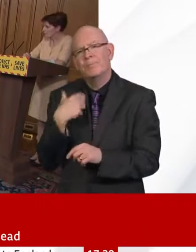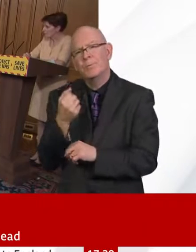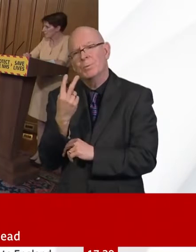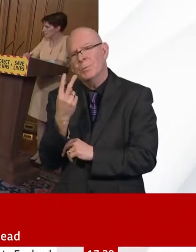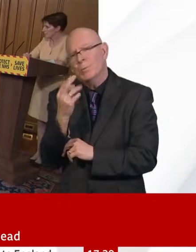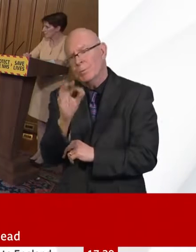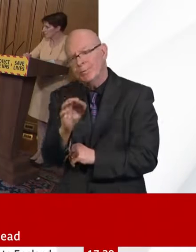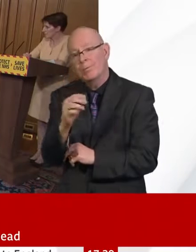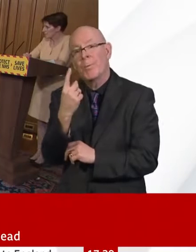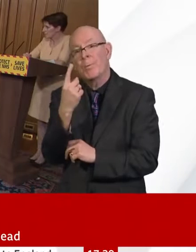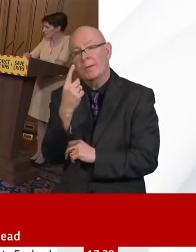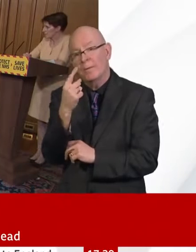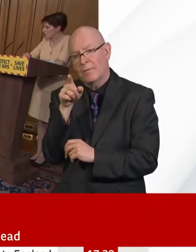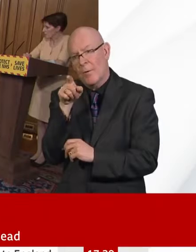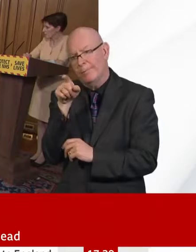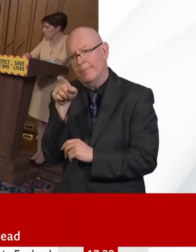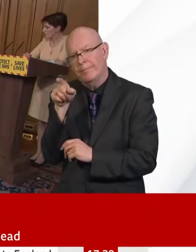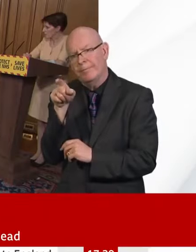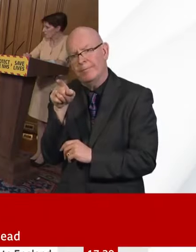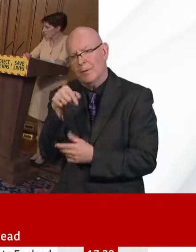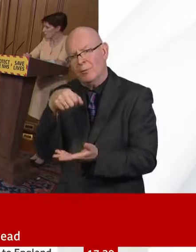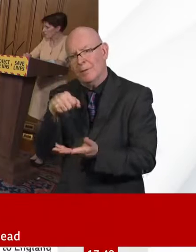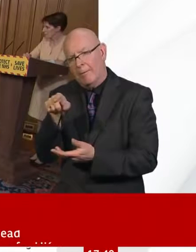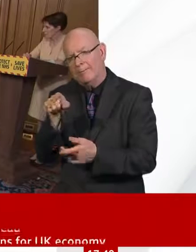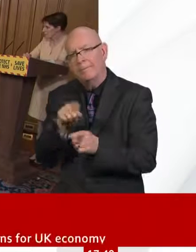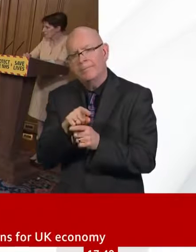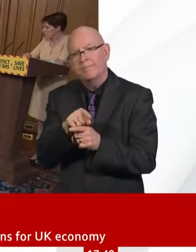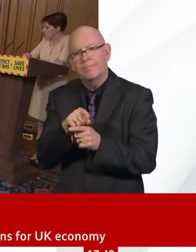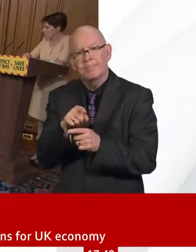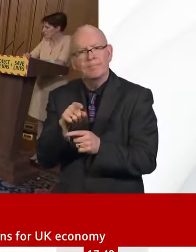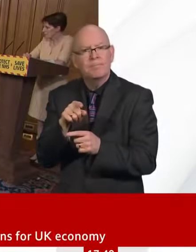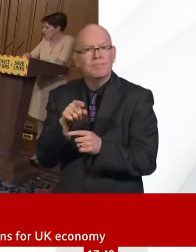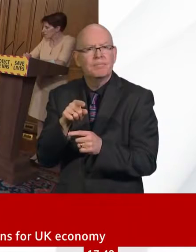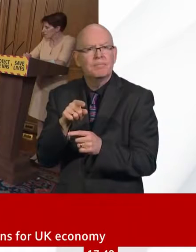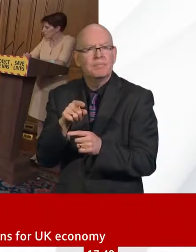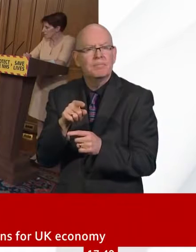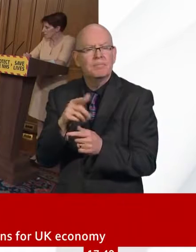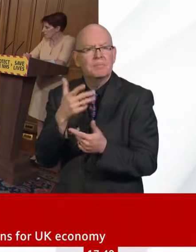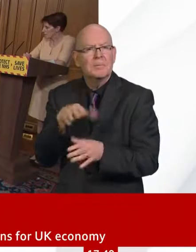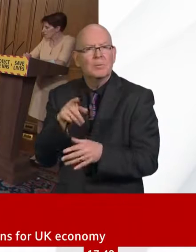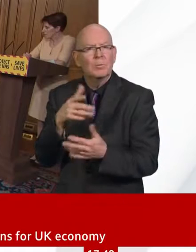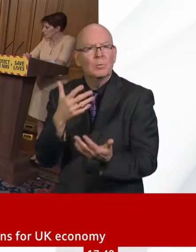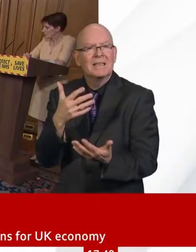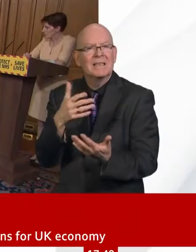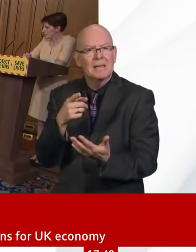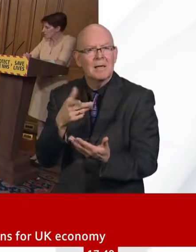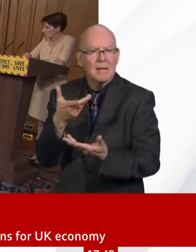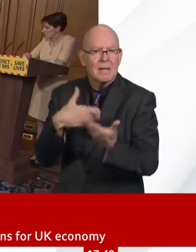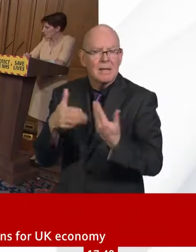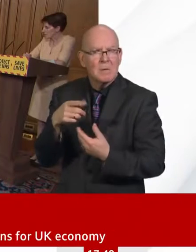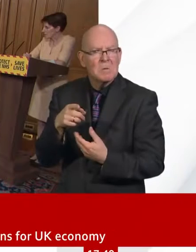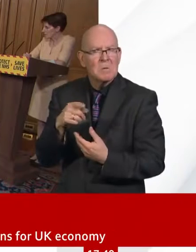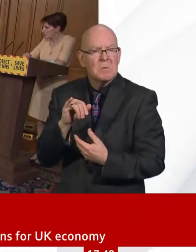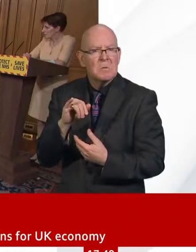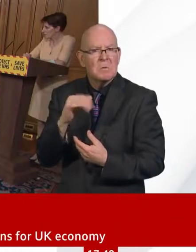from the coronavirus could be. And the Treasury has already committed, obviously, eye-watering sums to supporting the country through it. You said you don't want to write a